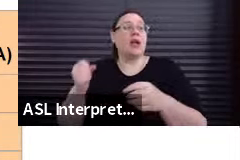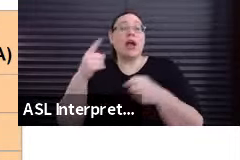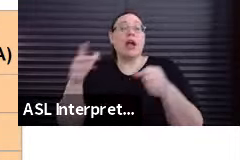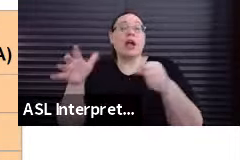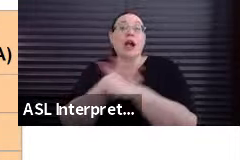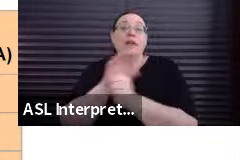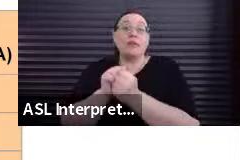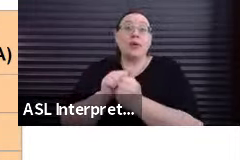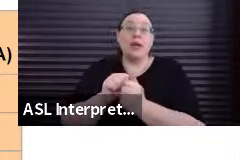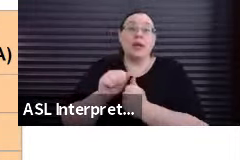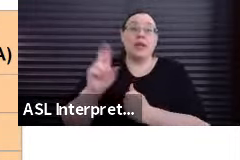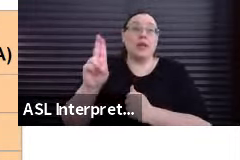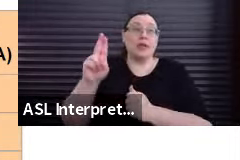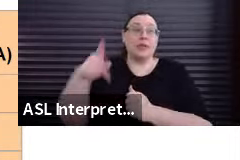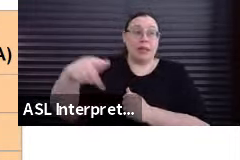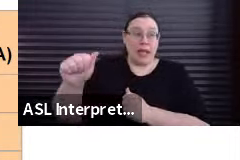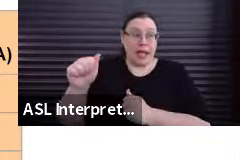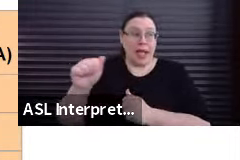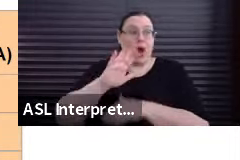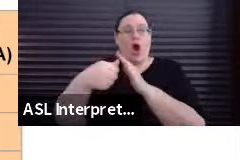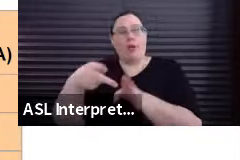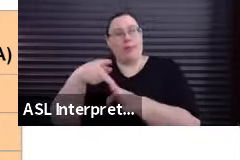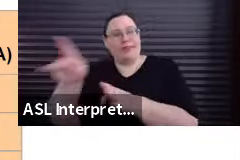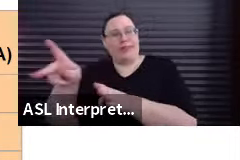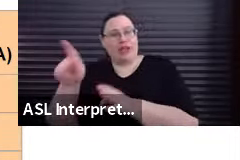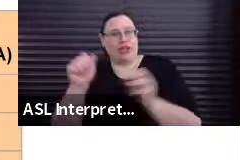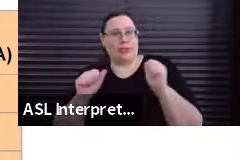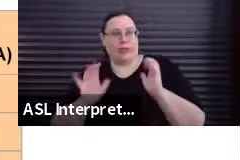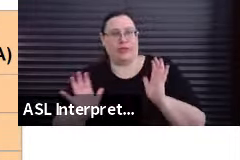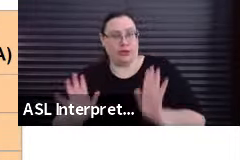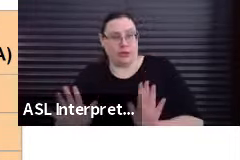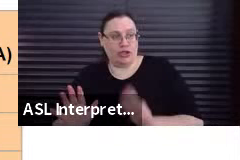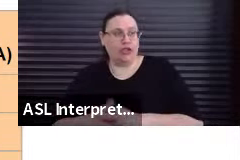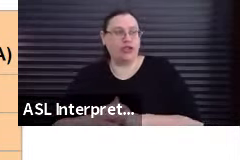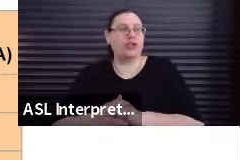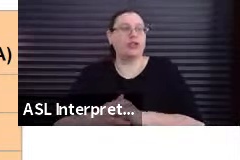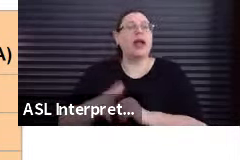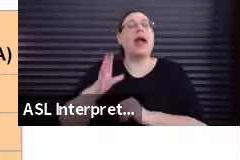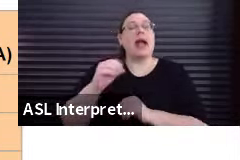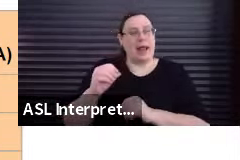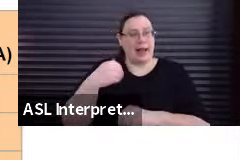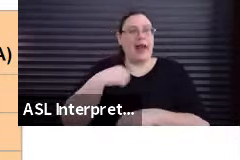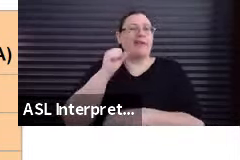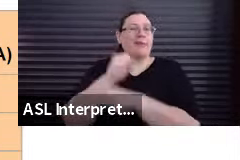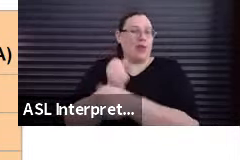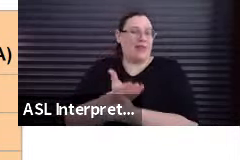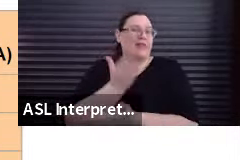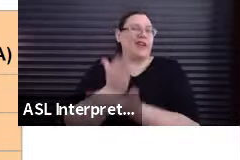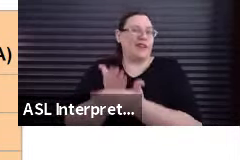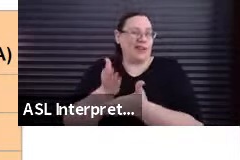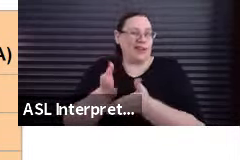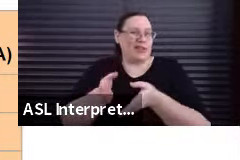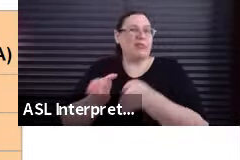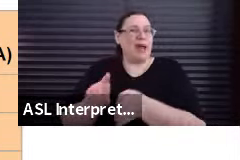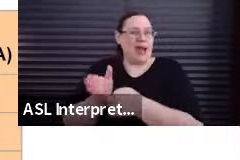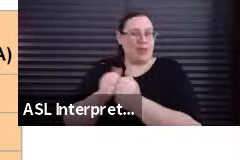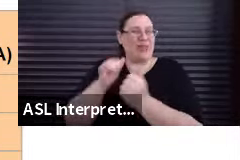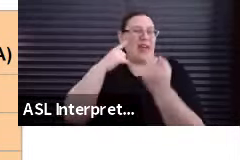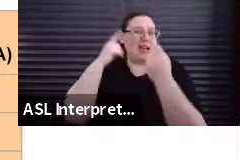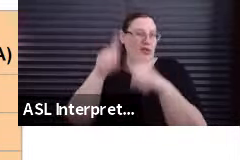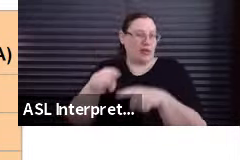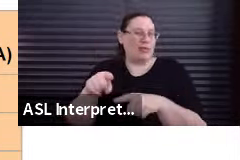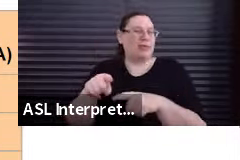-budget project agreement is all professional principal performers. And there is an employment verification path under this agreement, well.